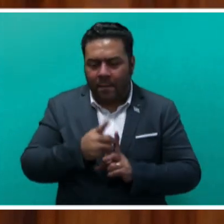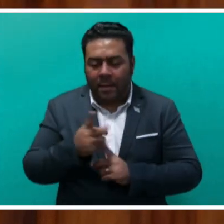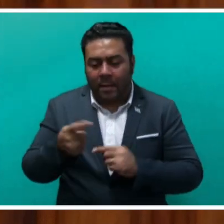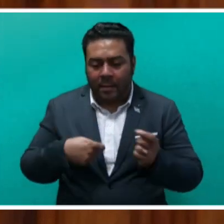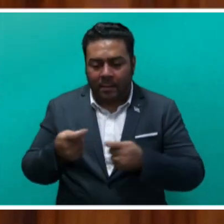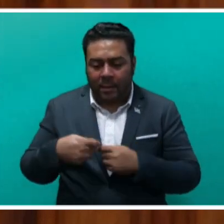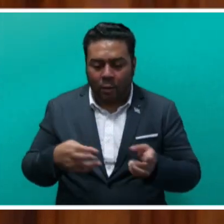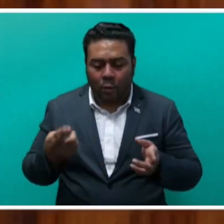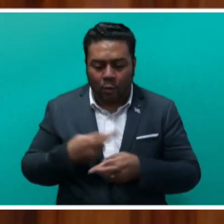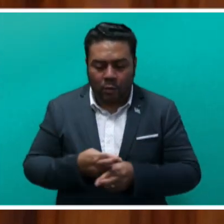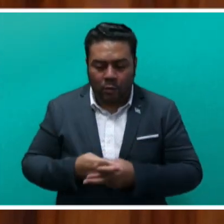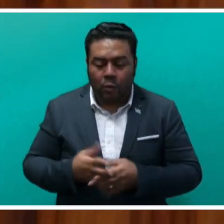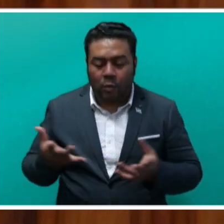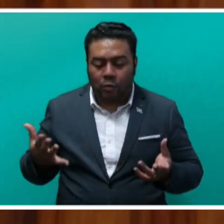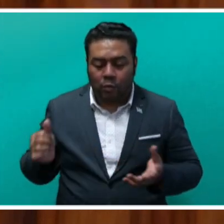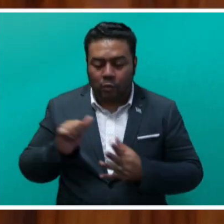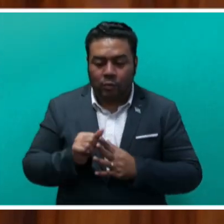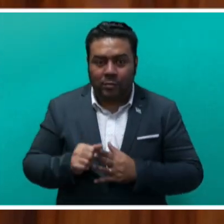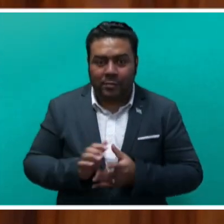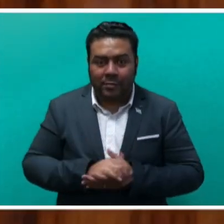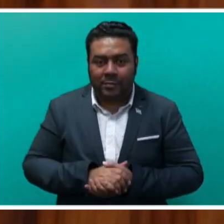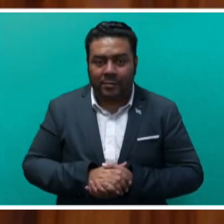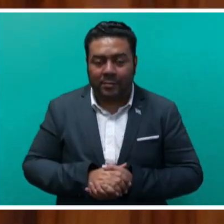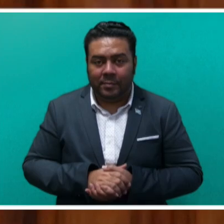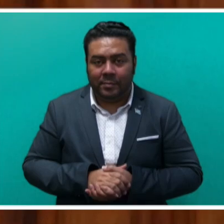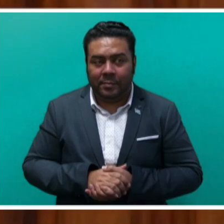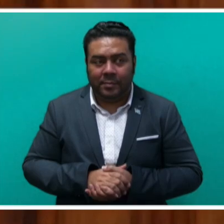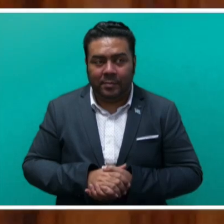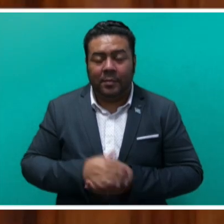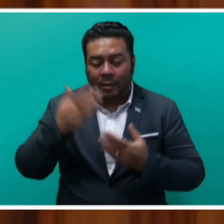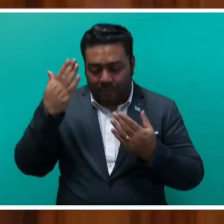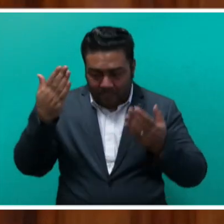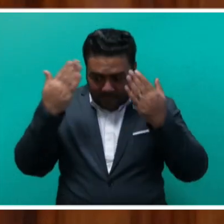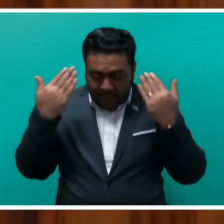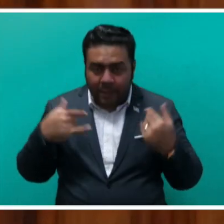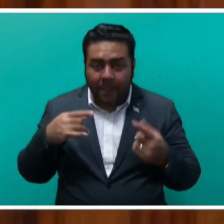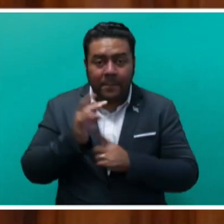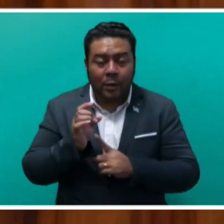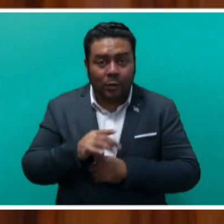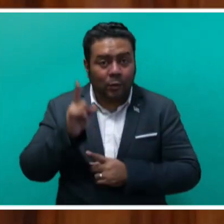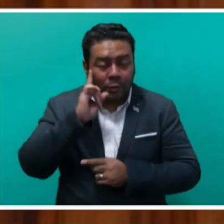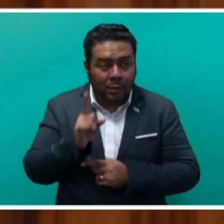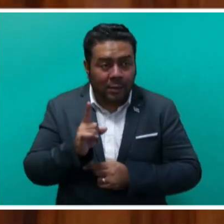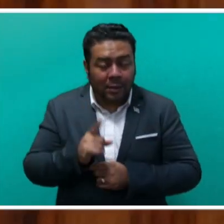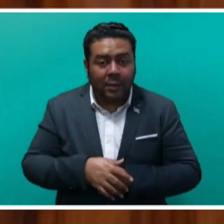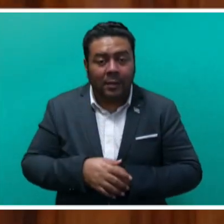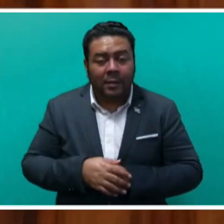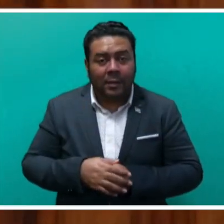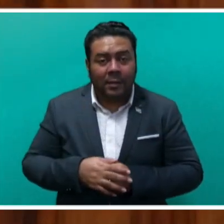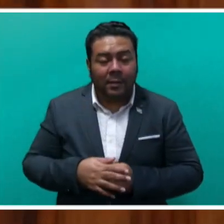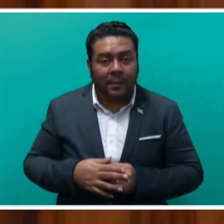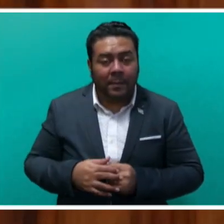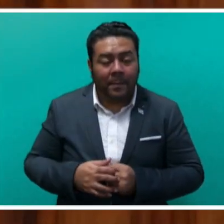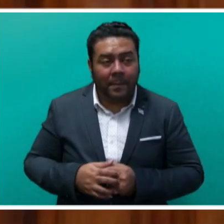regulation to also oversee the operation of timber retailers. Honourable Speaker, it is important to note that treating timber with chemicals